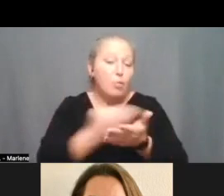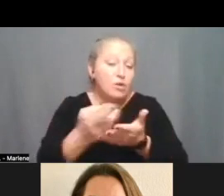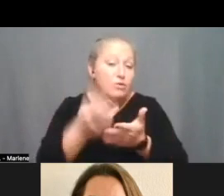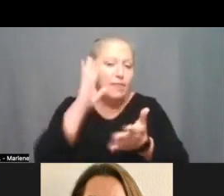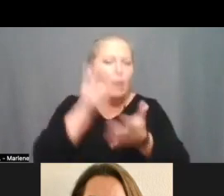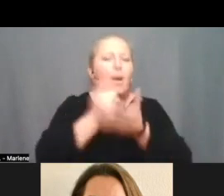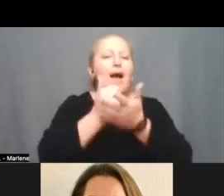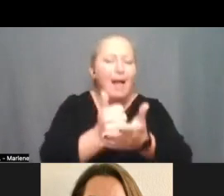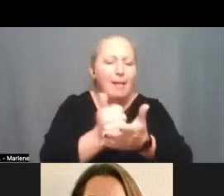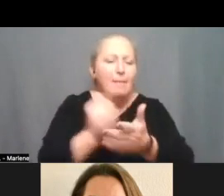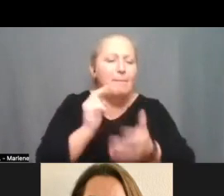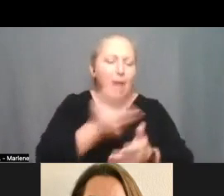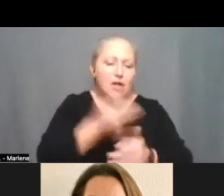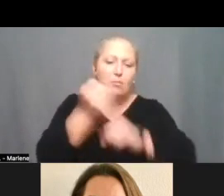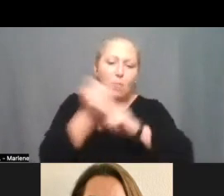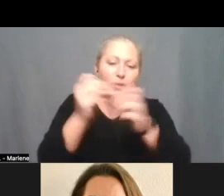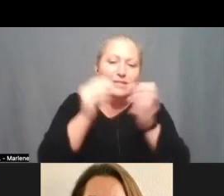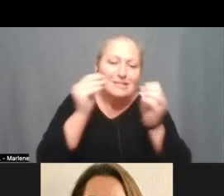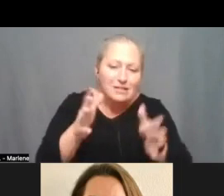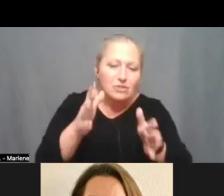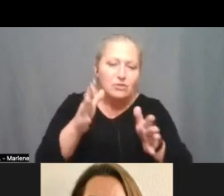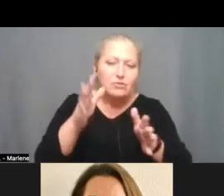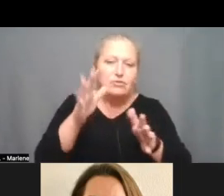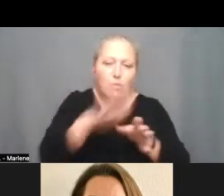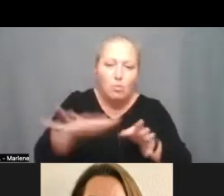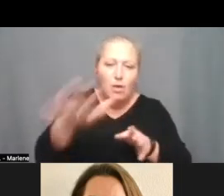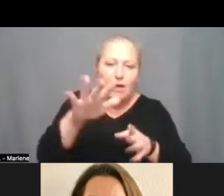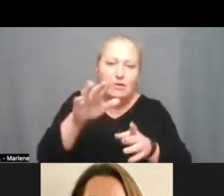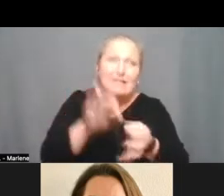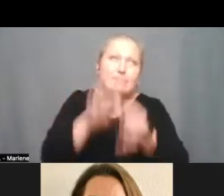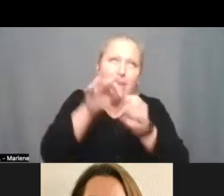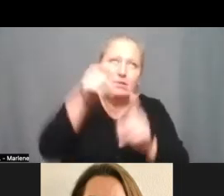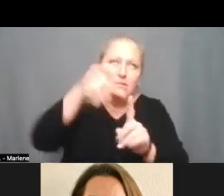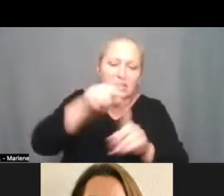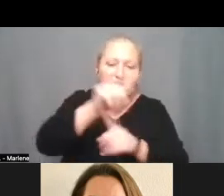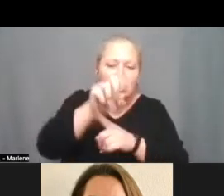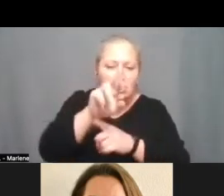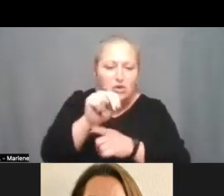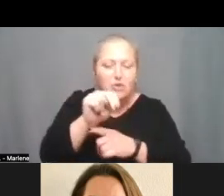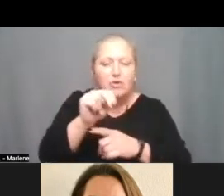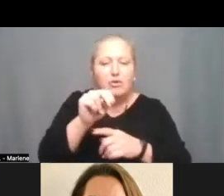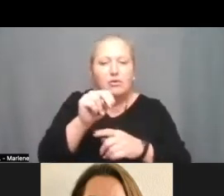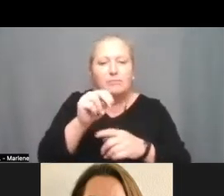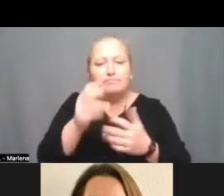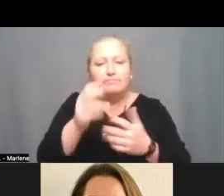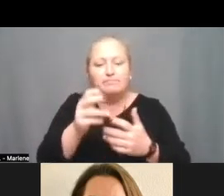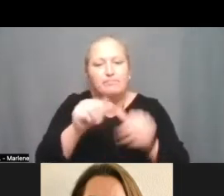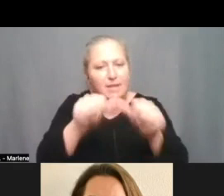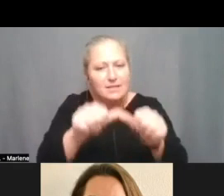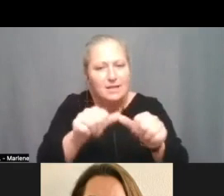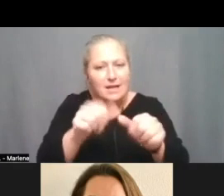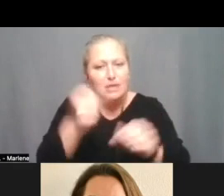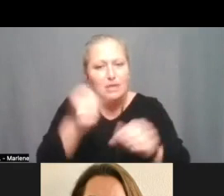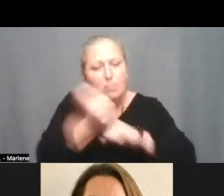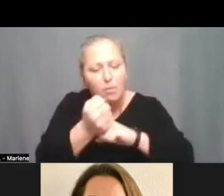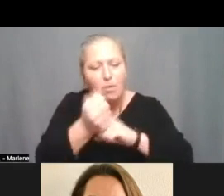us support teachers around especially in zern maintaining that um uh you know supporting that